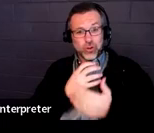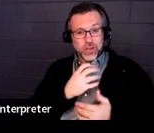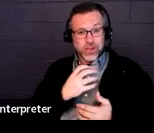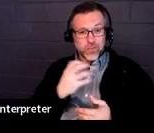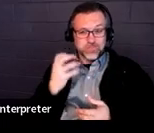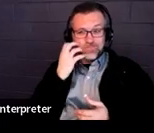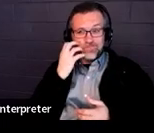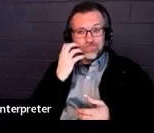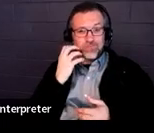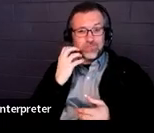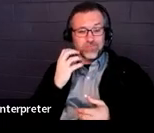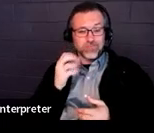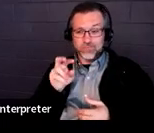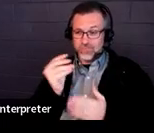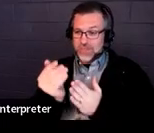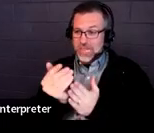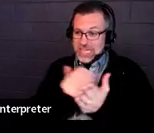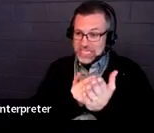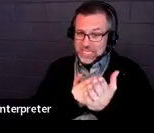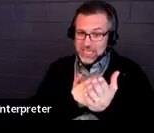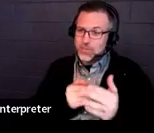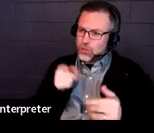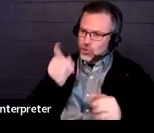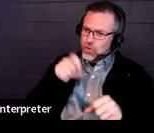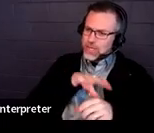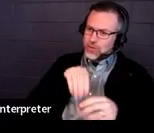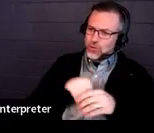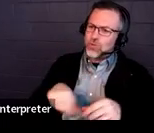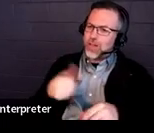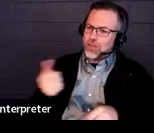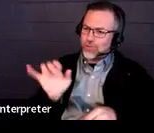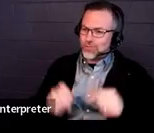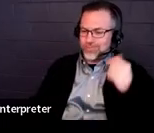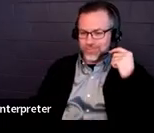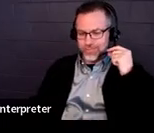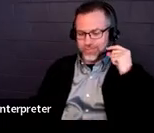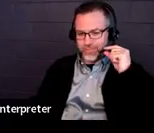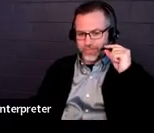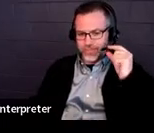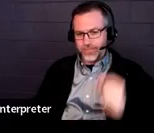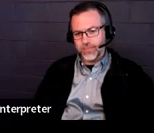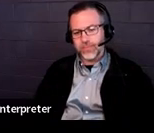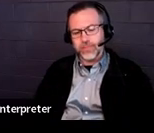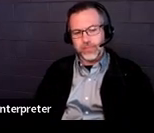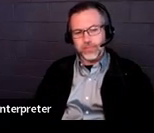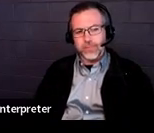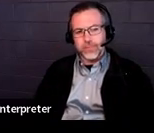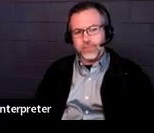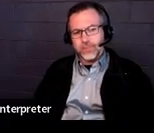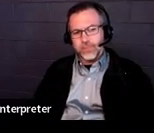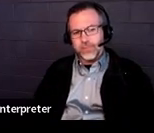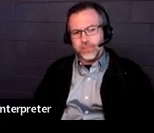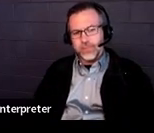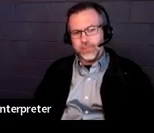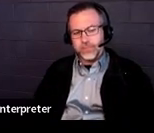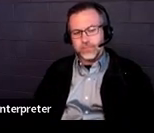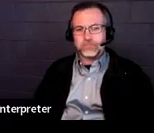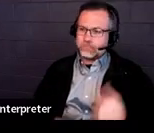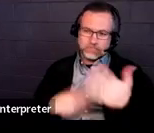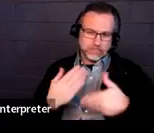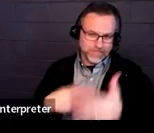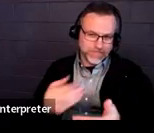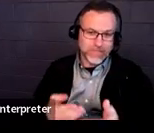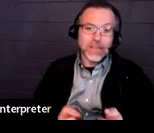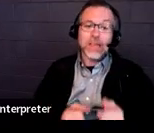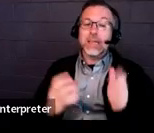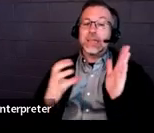I said, you could include more or other things. All right. And we're moving right through this. So